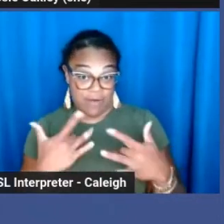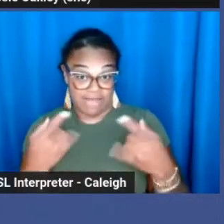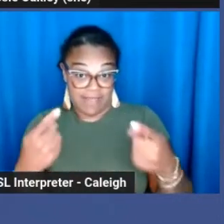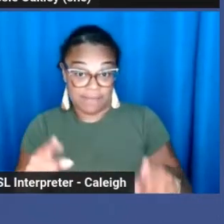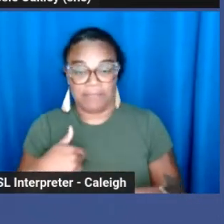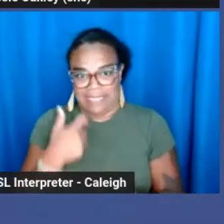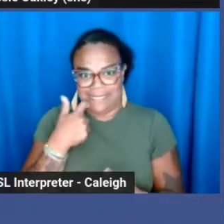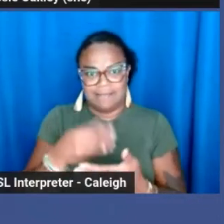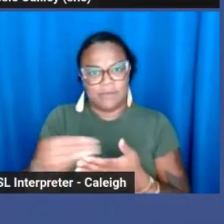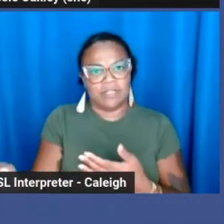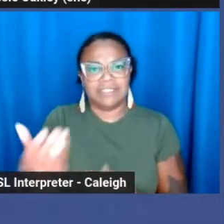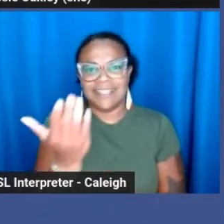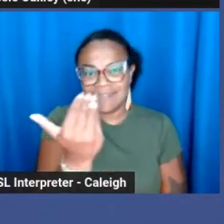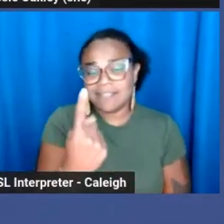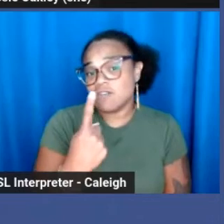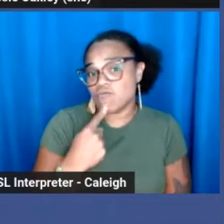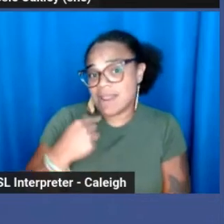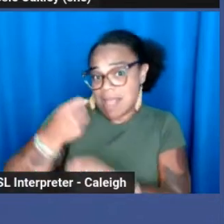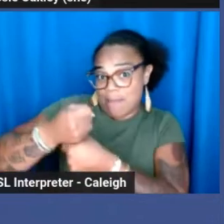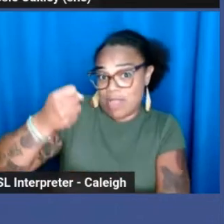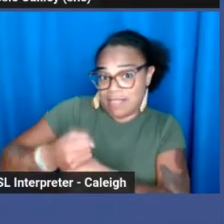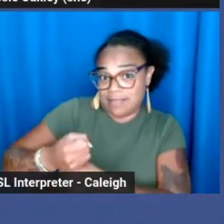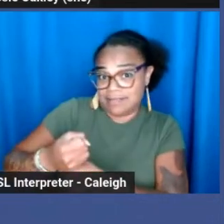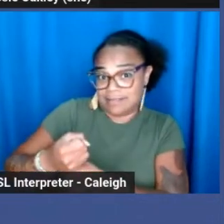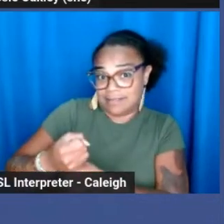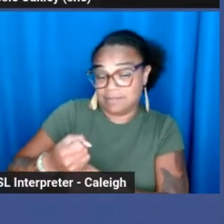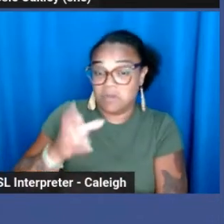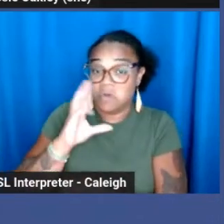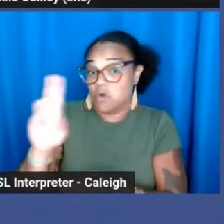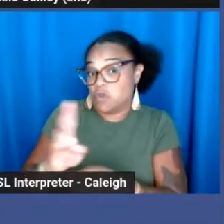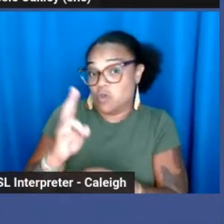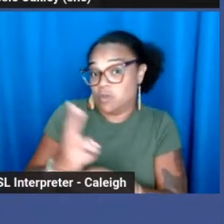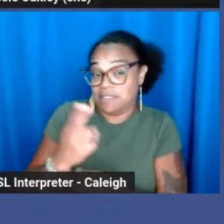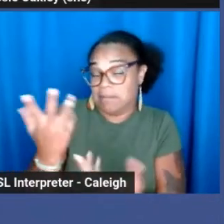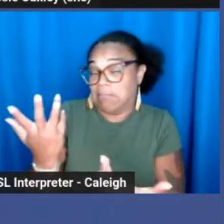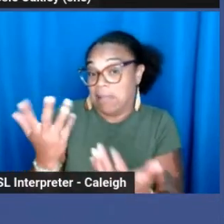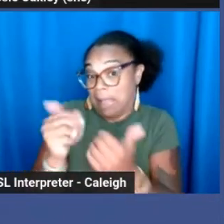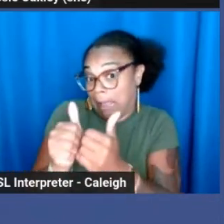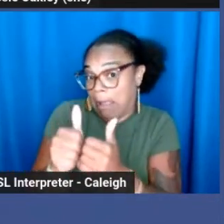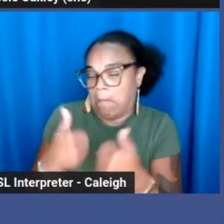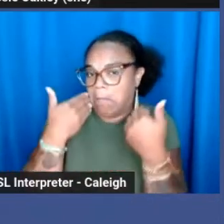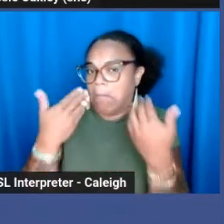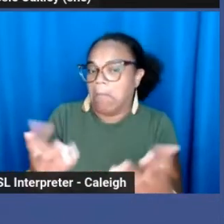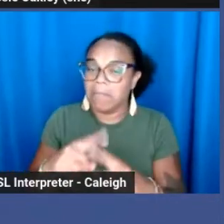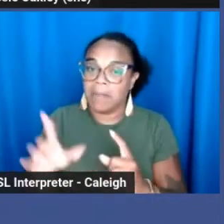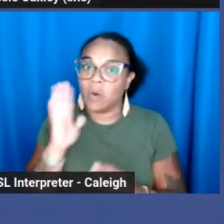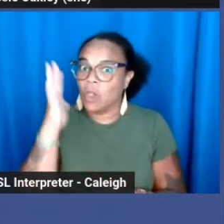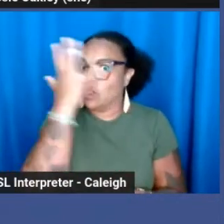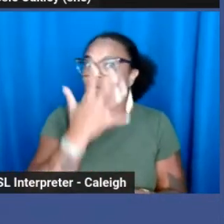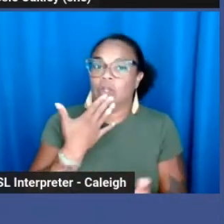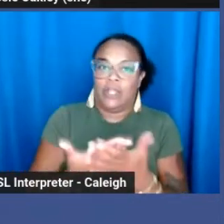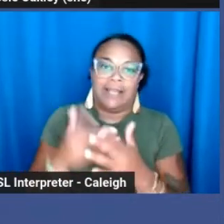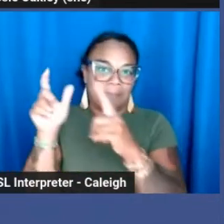just purchased 15 red umbrellas and we're going to use those somehow because it'll make a good photo.